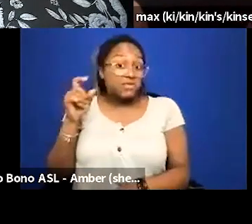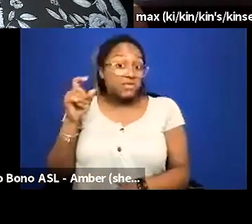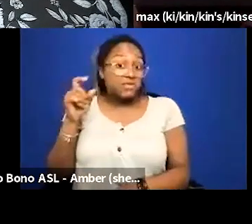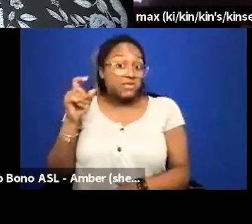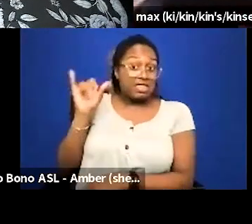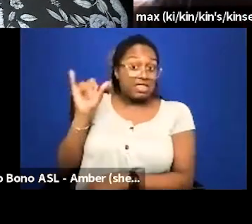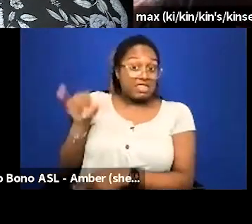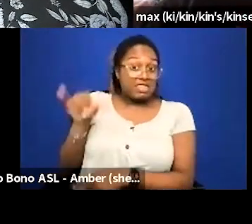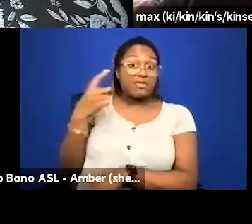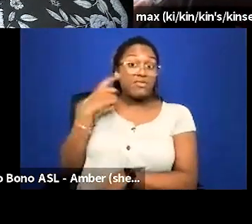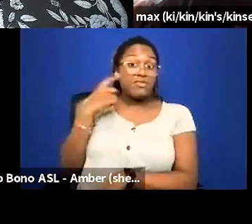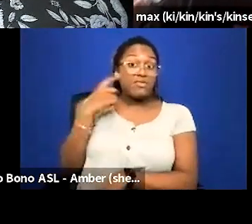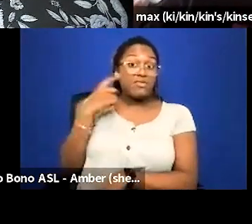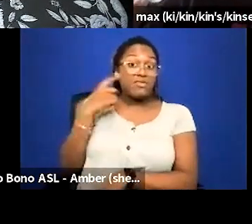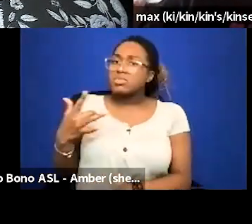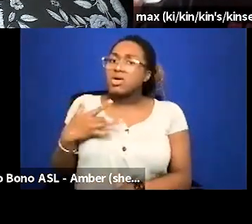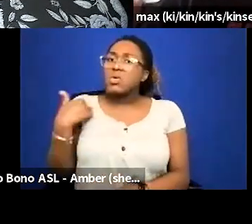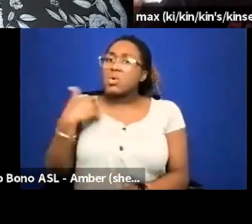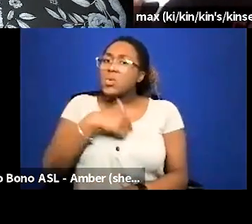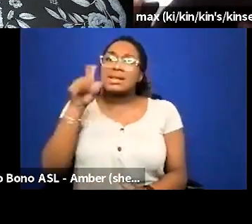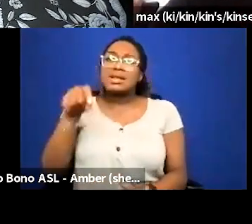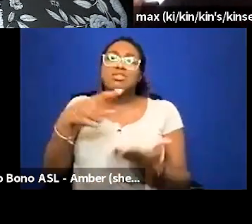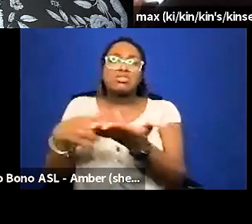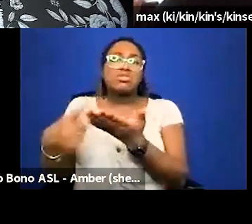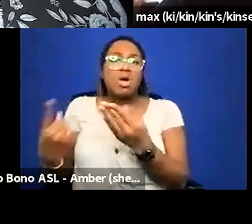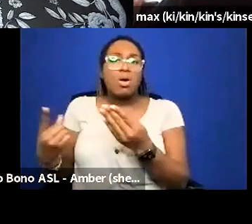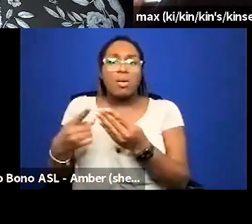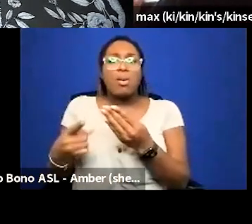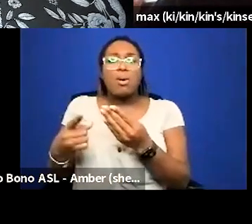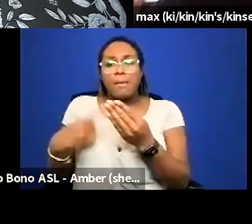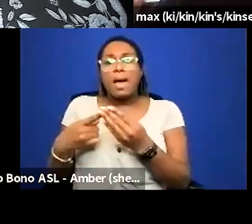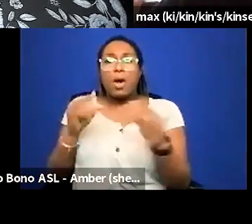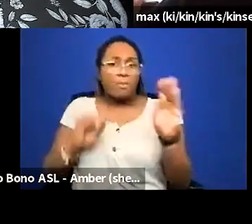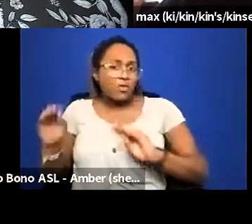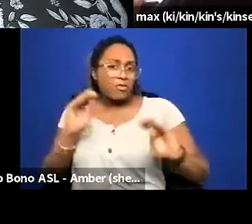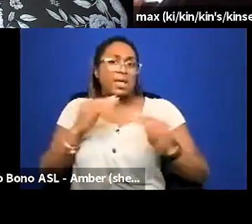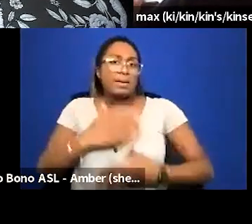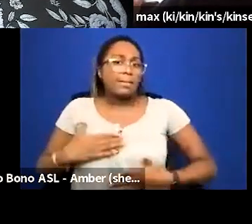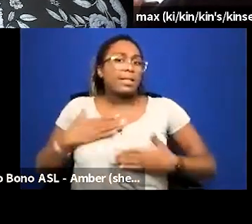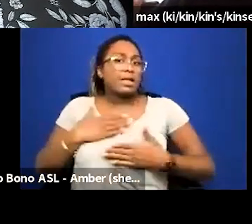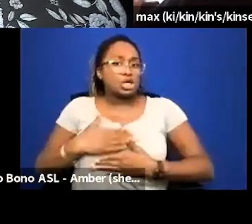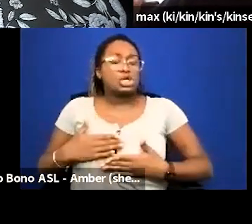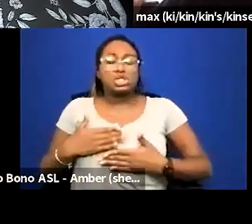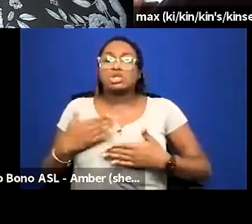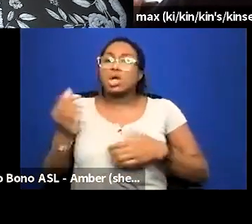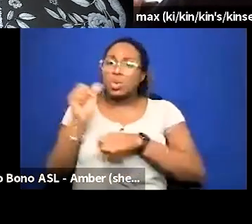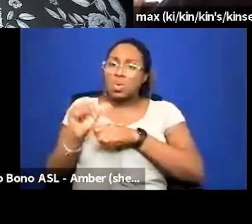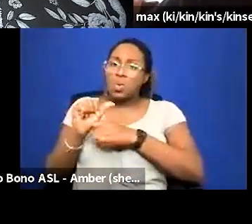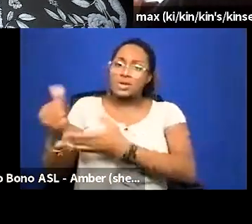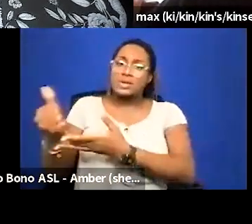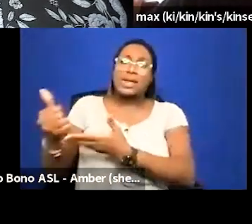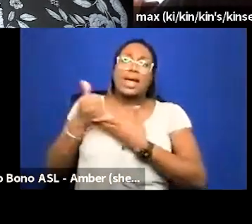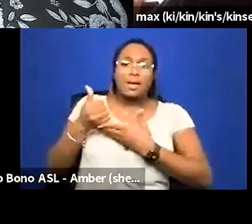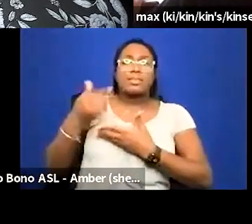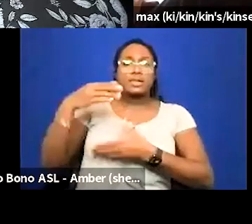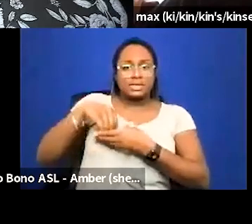i really feel like we need to talk more about how movement and pleasure and all these things work to help us in our bodies